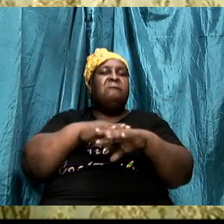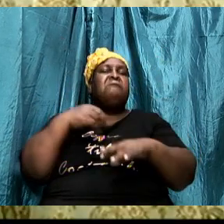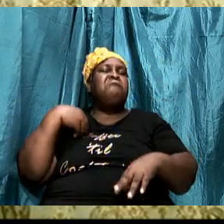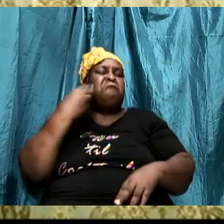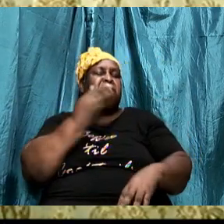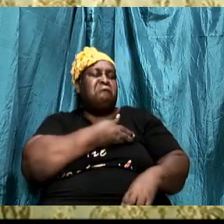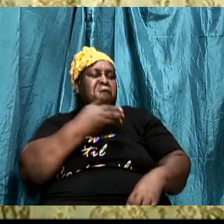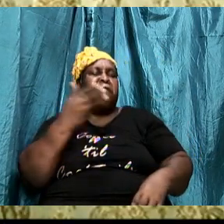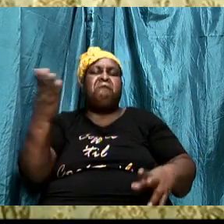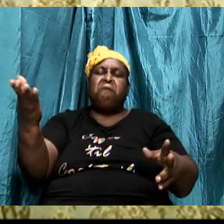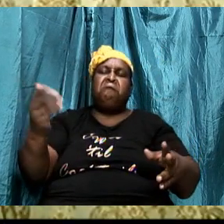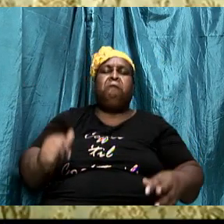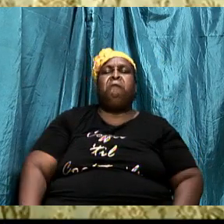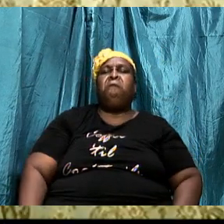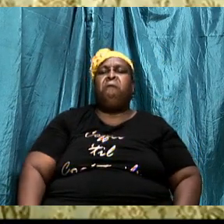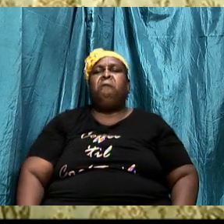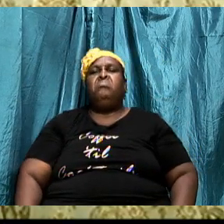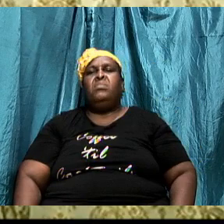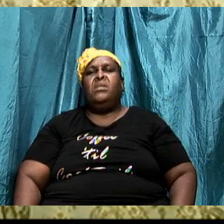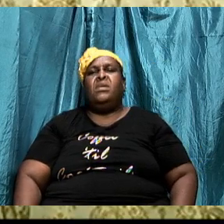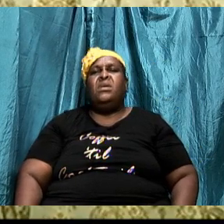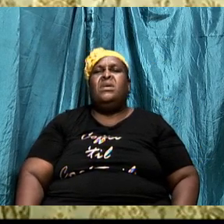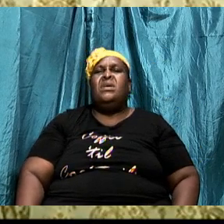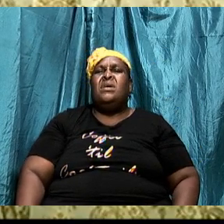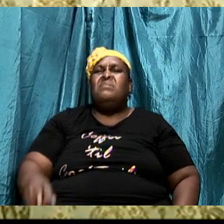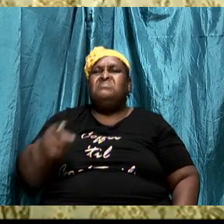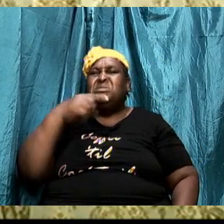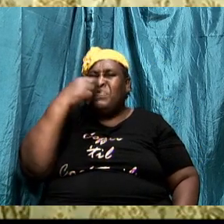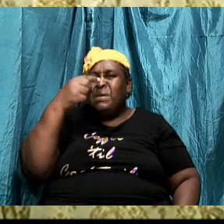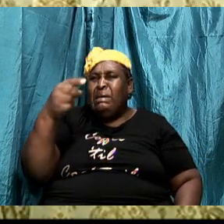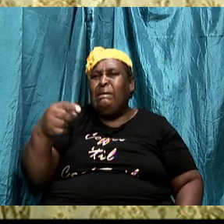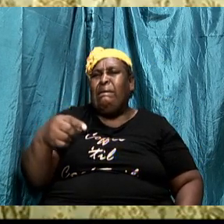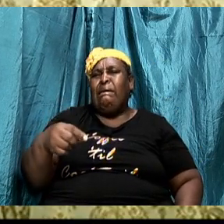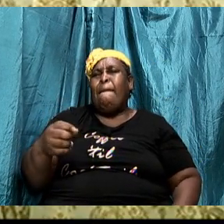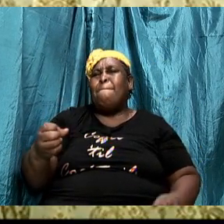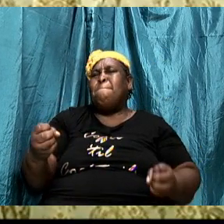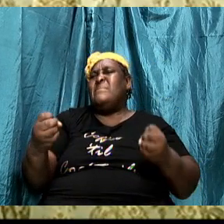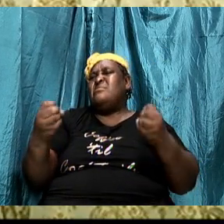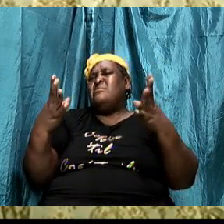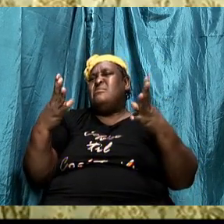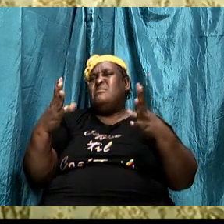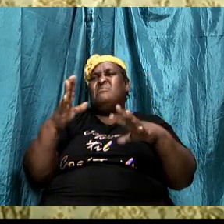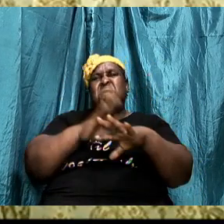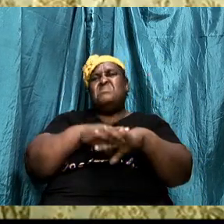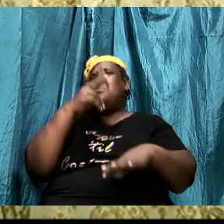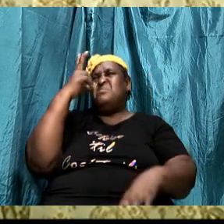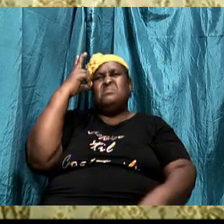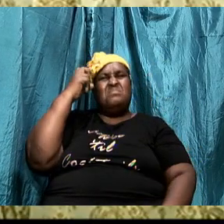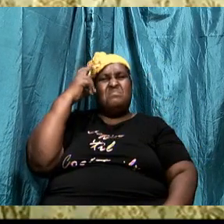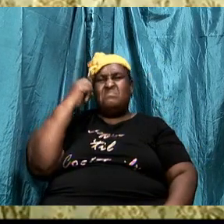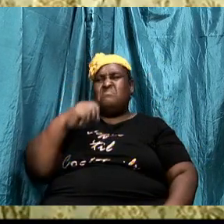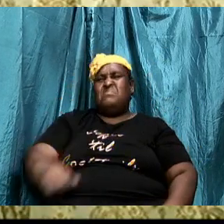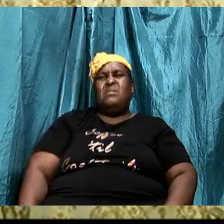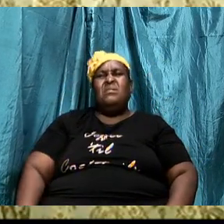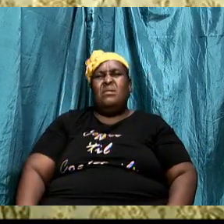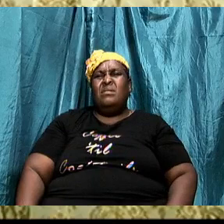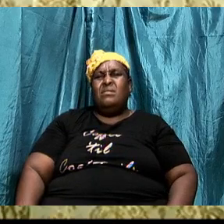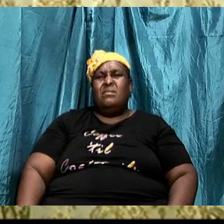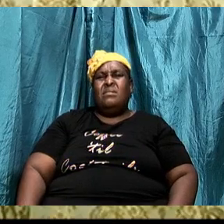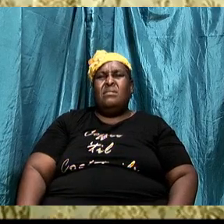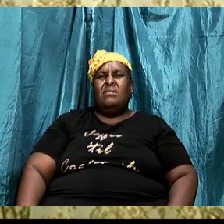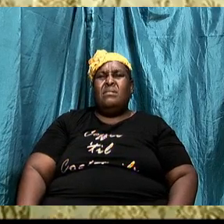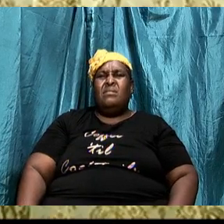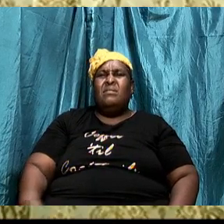And I are talking a lot about it, but look here, I'm not giving the adversary any credit more than what he